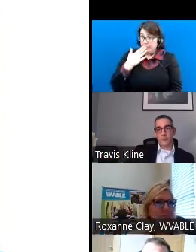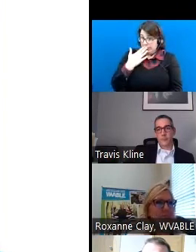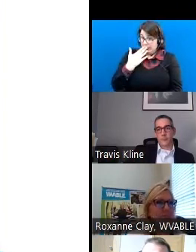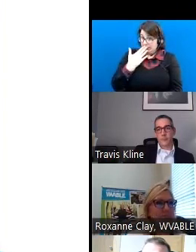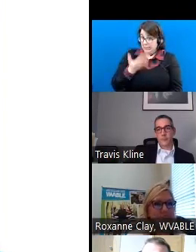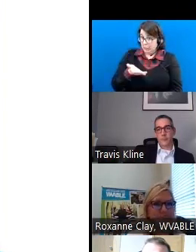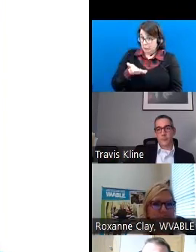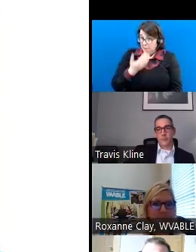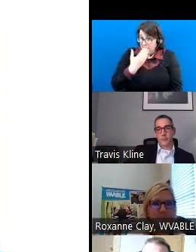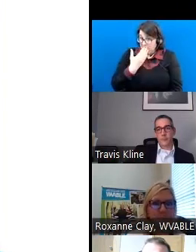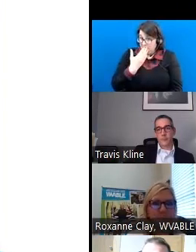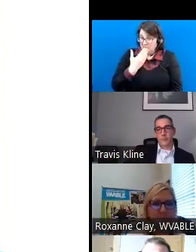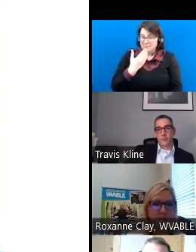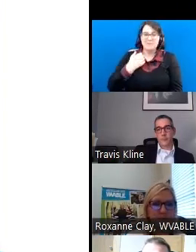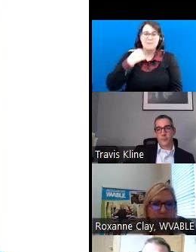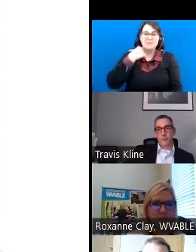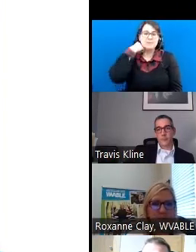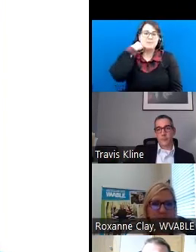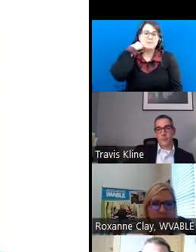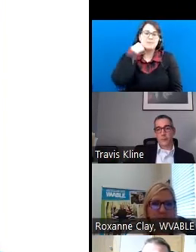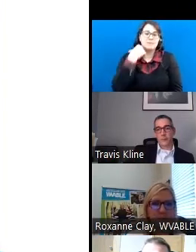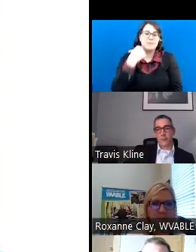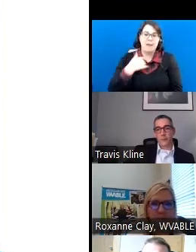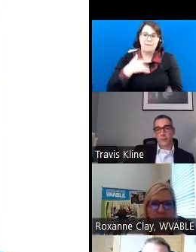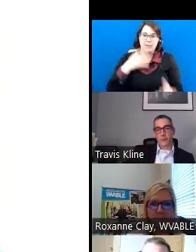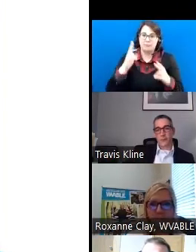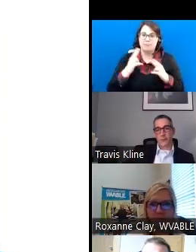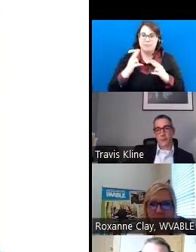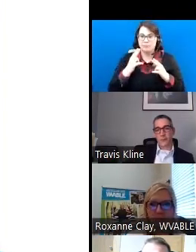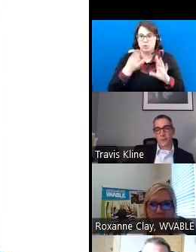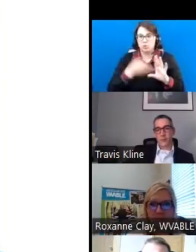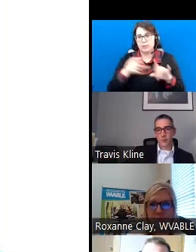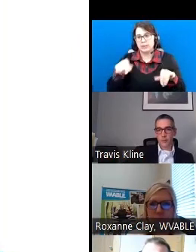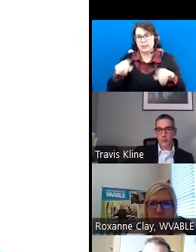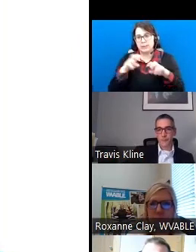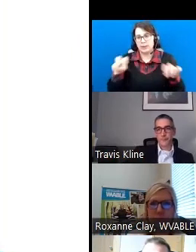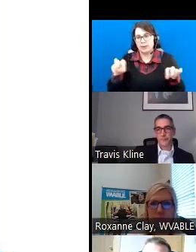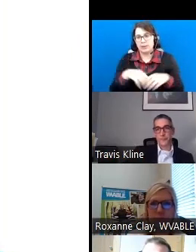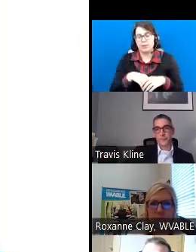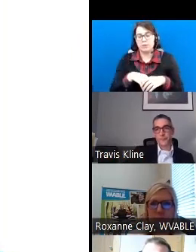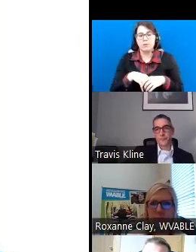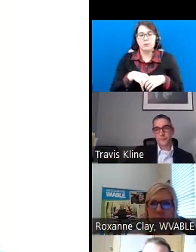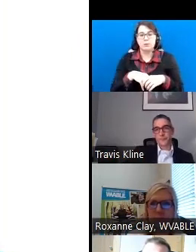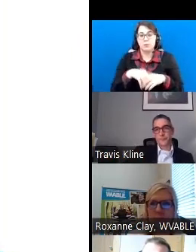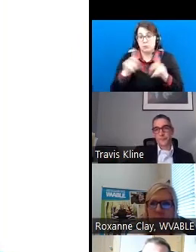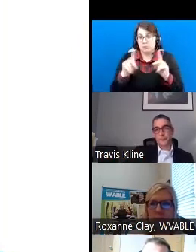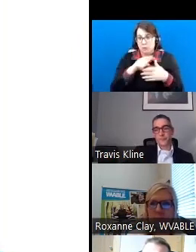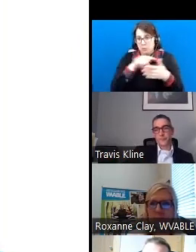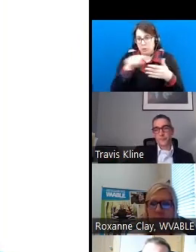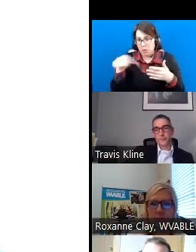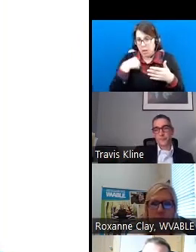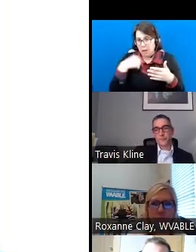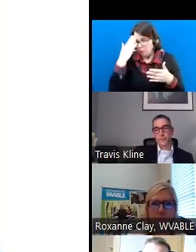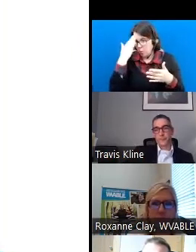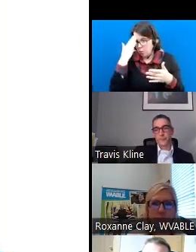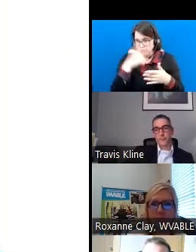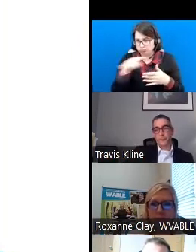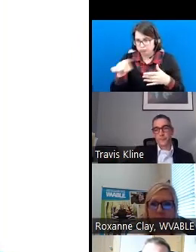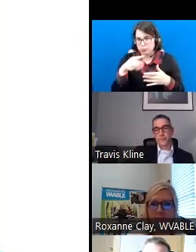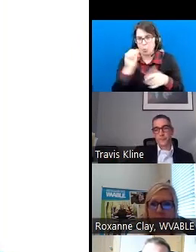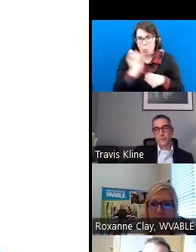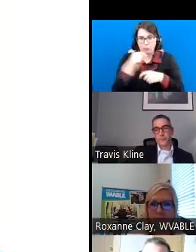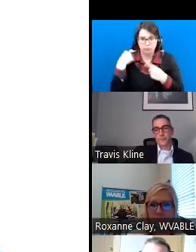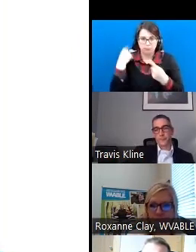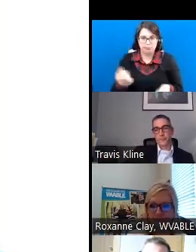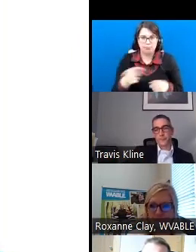Steve certainly privileged to be here, part of this panel of people I've known and worked with for quite a while. think,